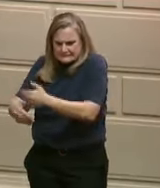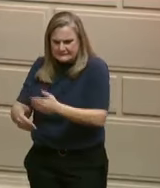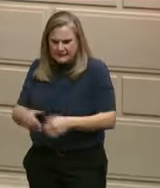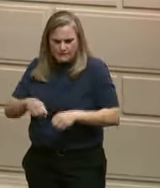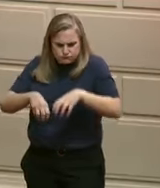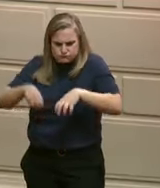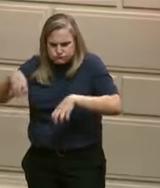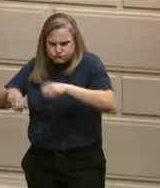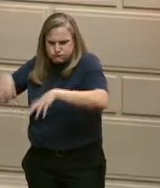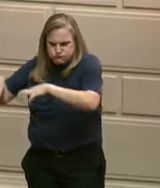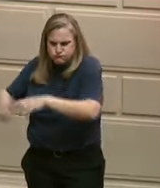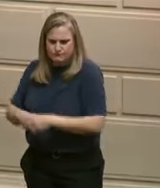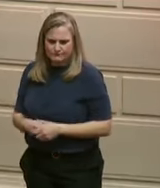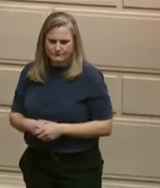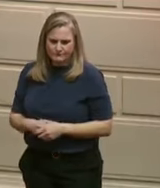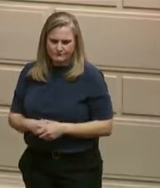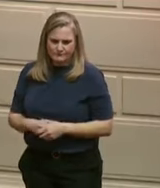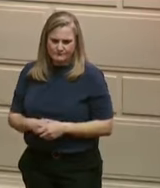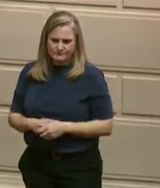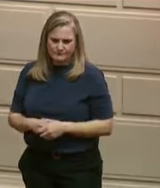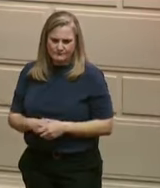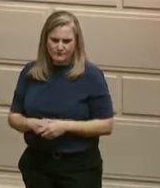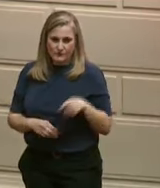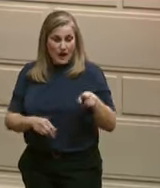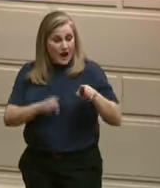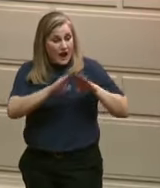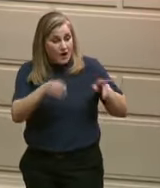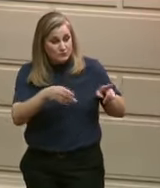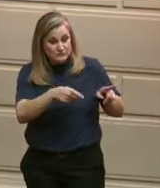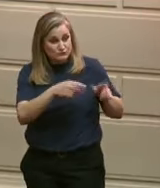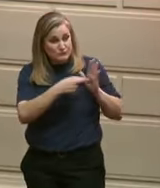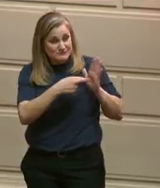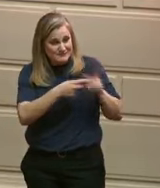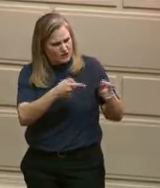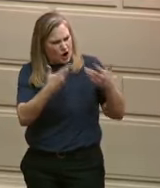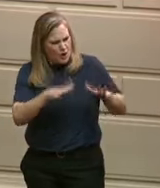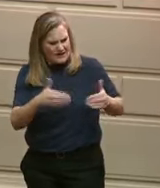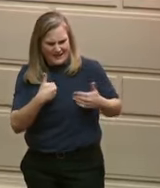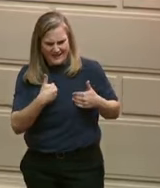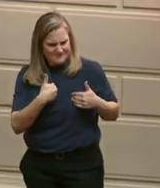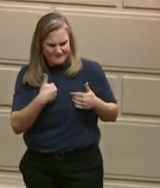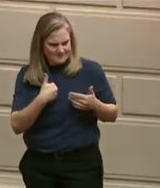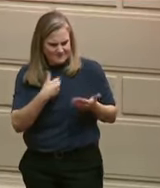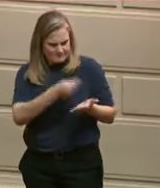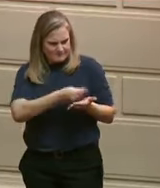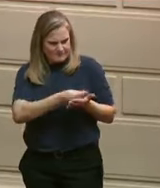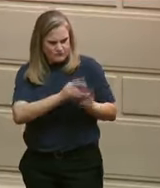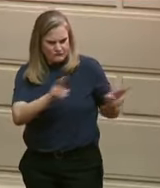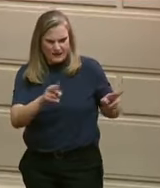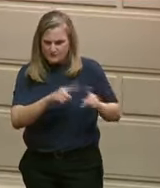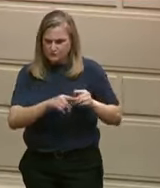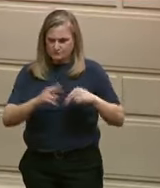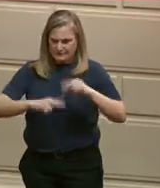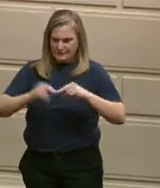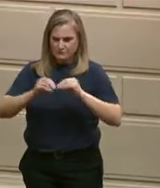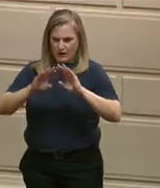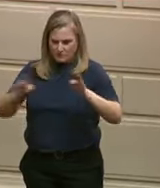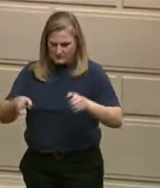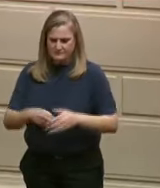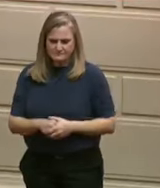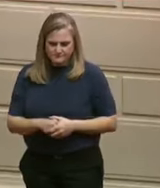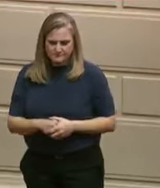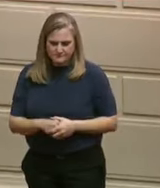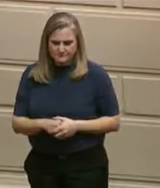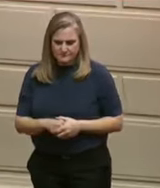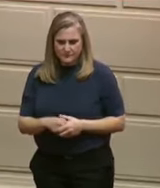,600 homes in the pipeline, with more on their way. And thanks to our down payment assistant program, we're helping